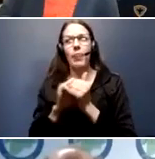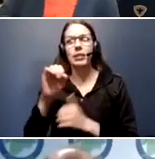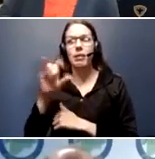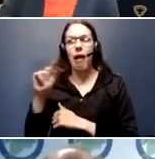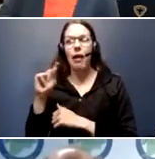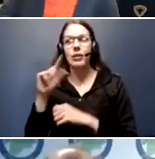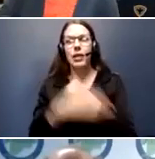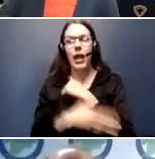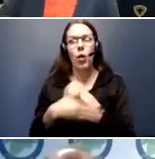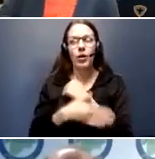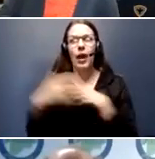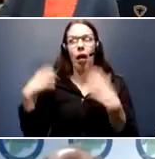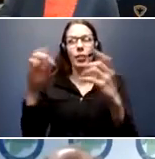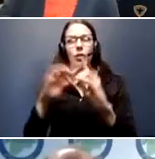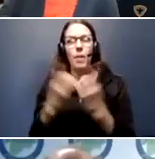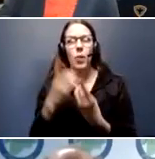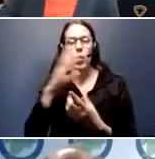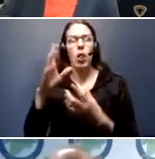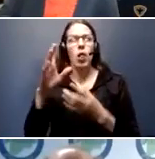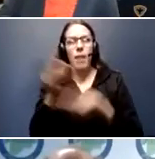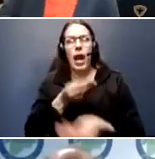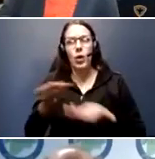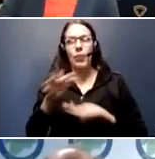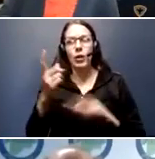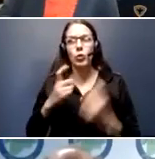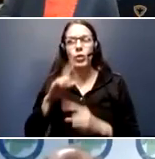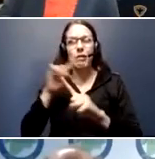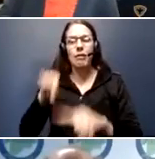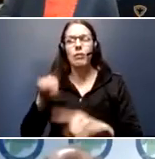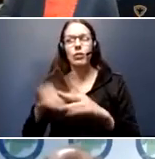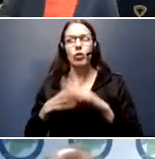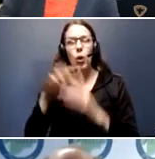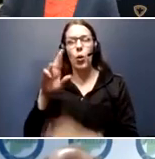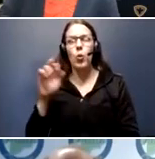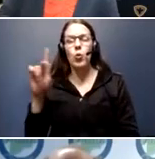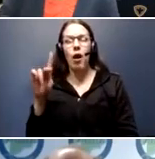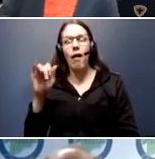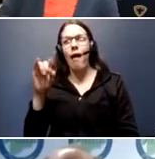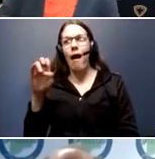moderate the Q&A section. Nita, start us off today with Rock Island County's members.